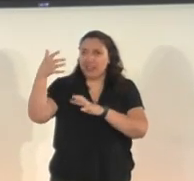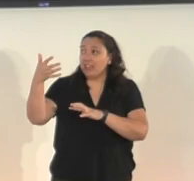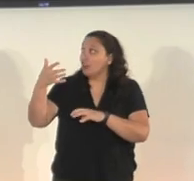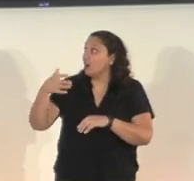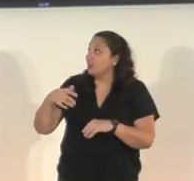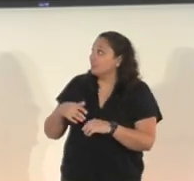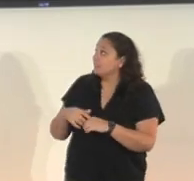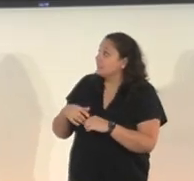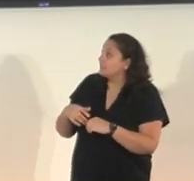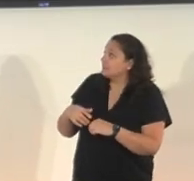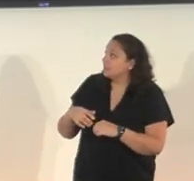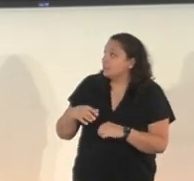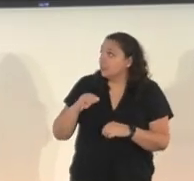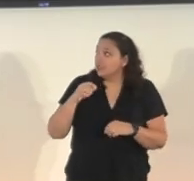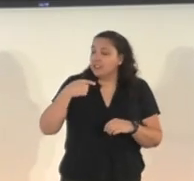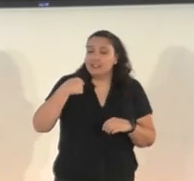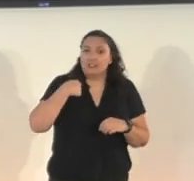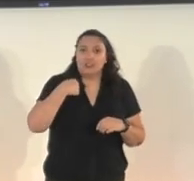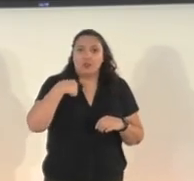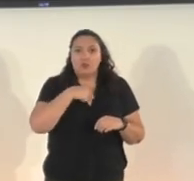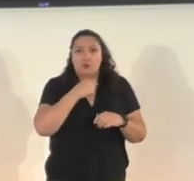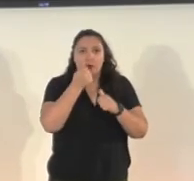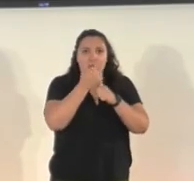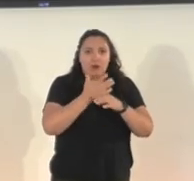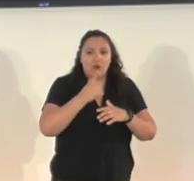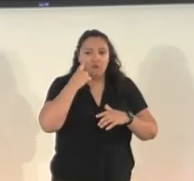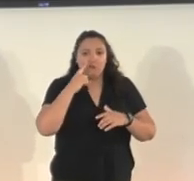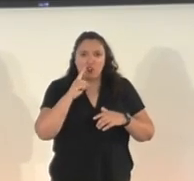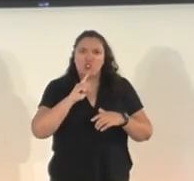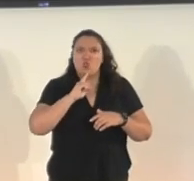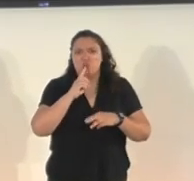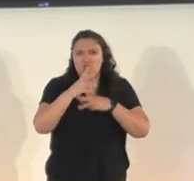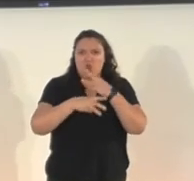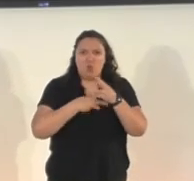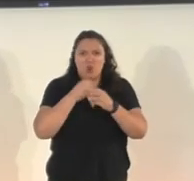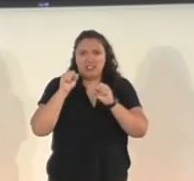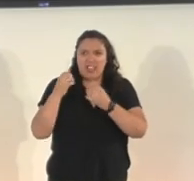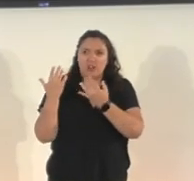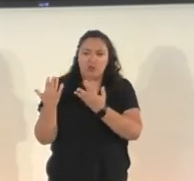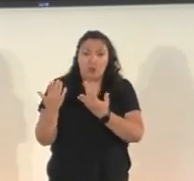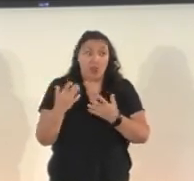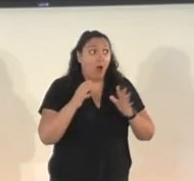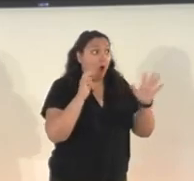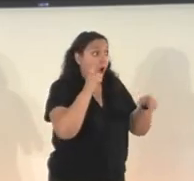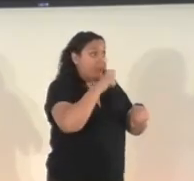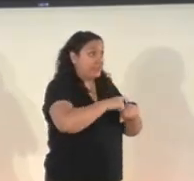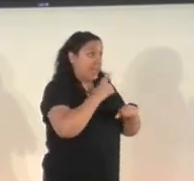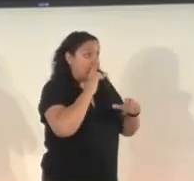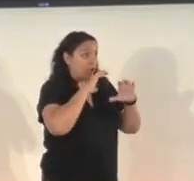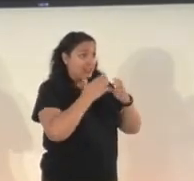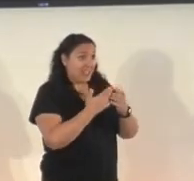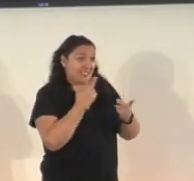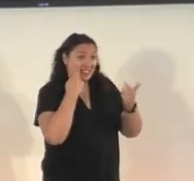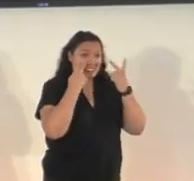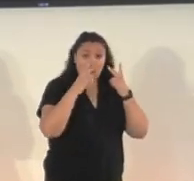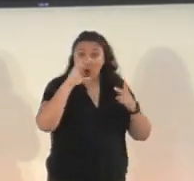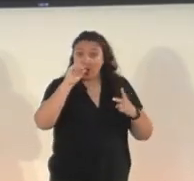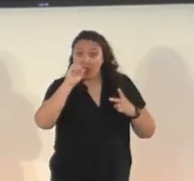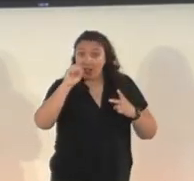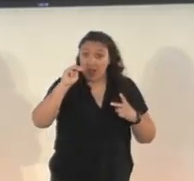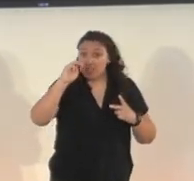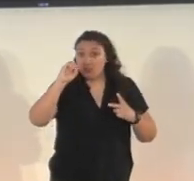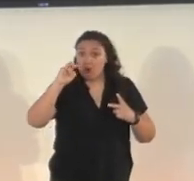so-called real world can wait. Hank! It's time for class! Oh, gotta go! See you at Cosmonias High!